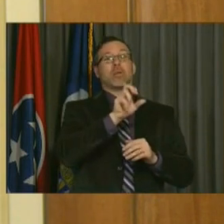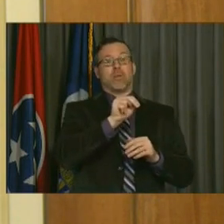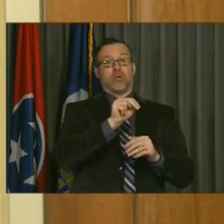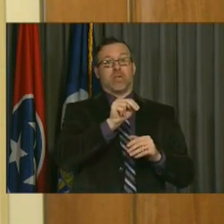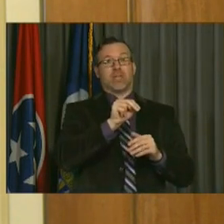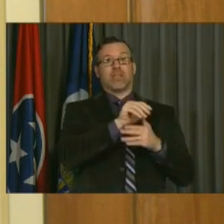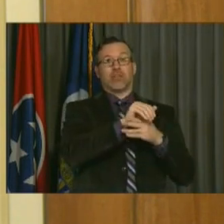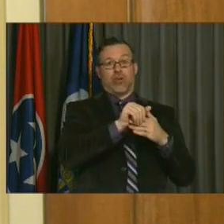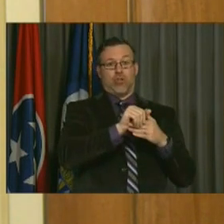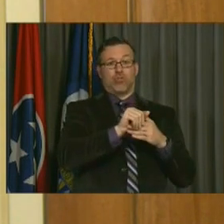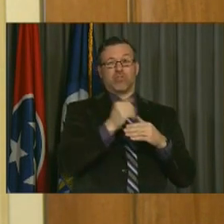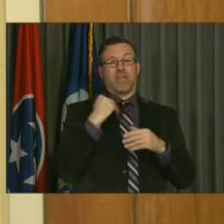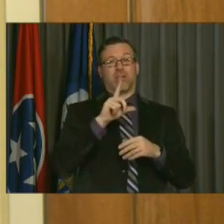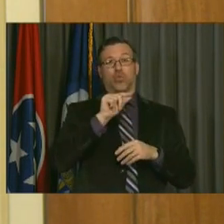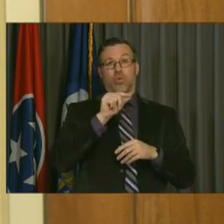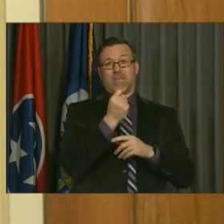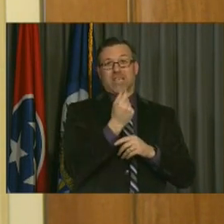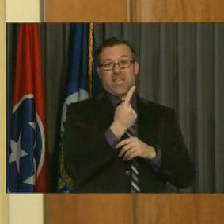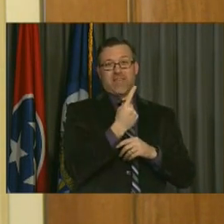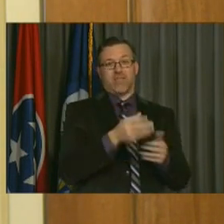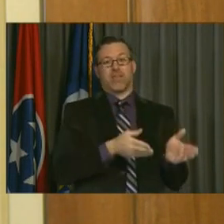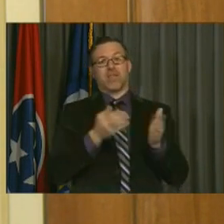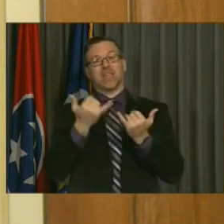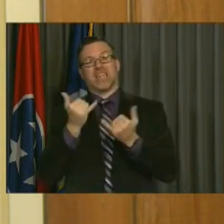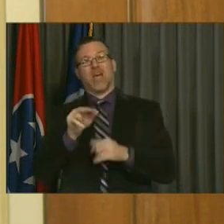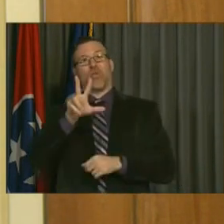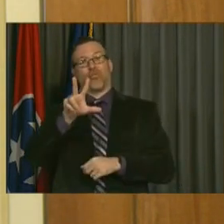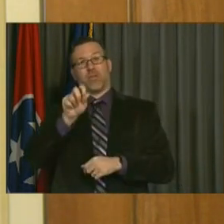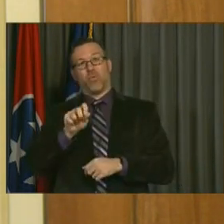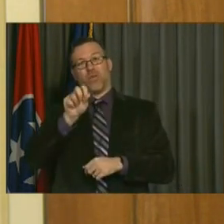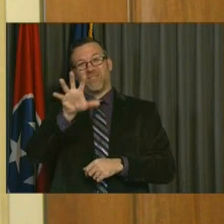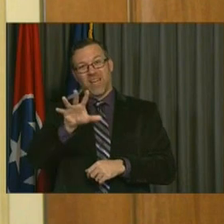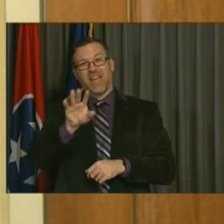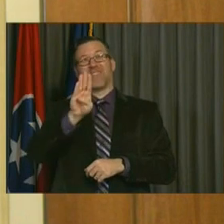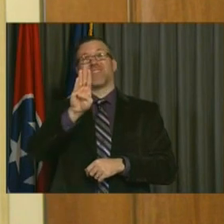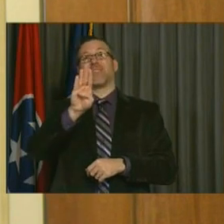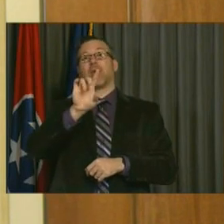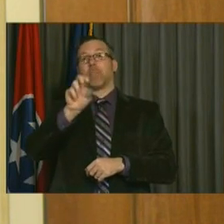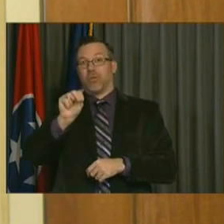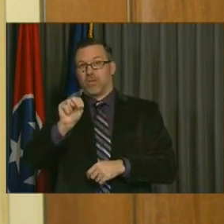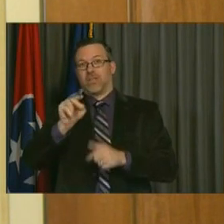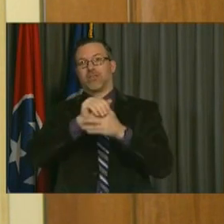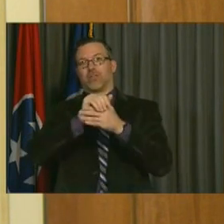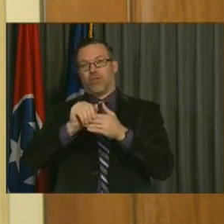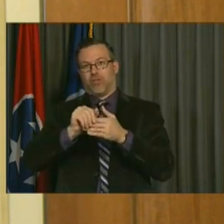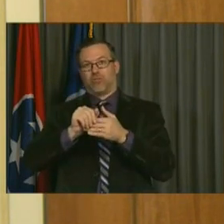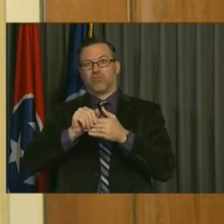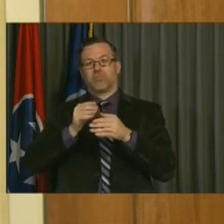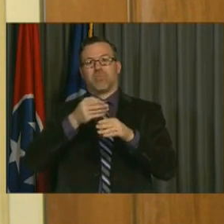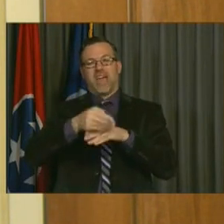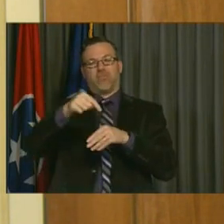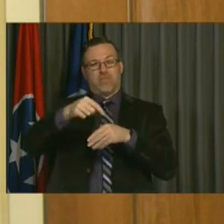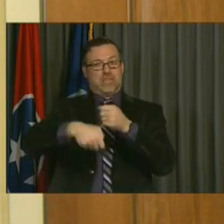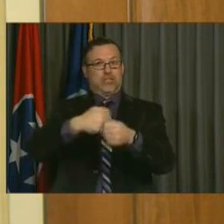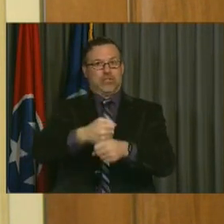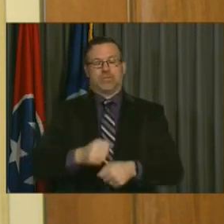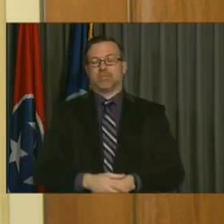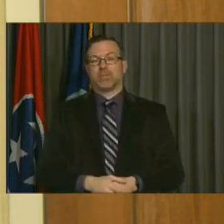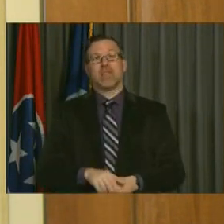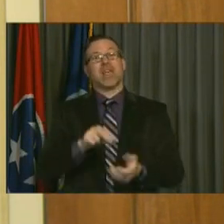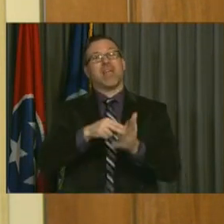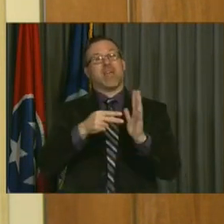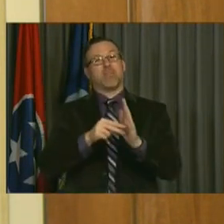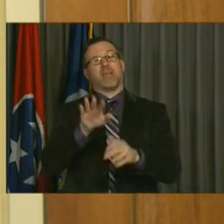debt in 2011 to about $3.5 billion at the end of this fiscal year. This averages about